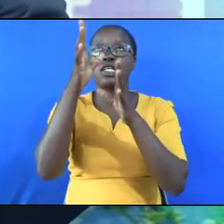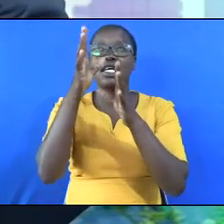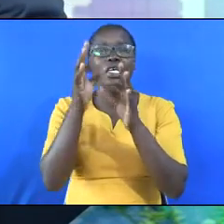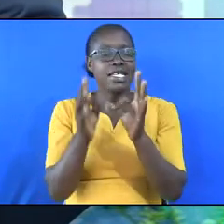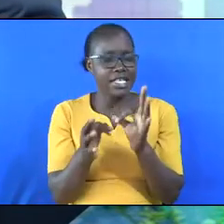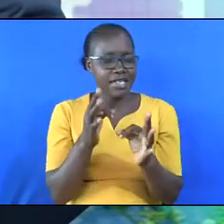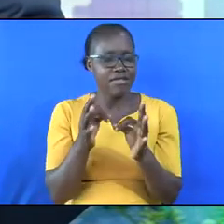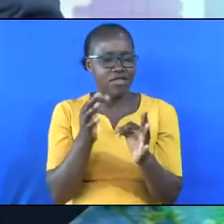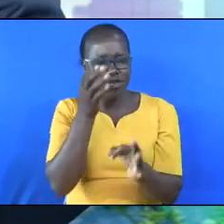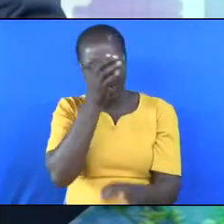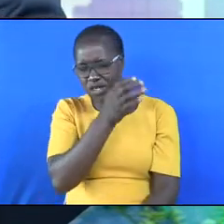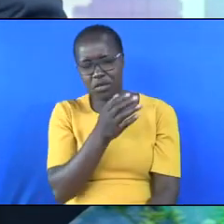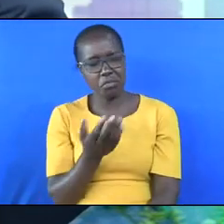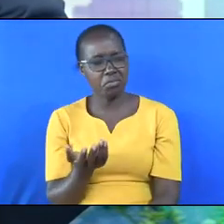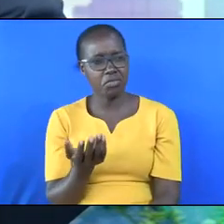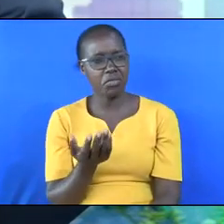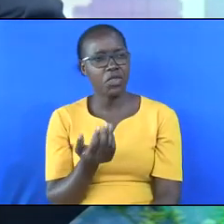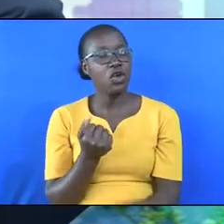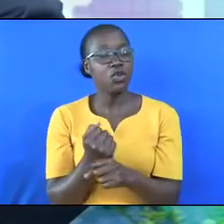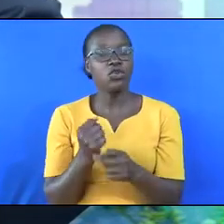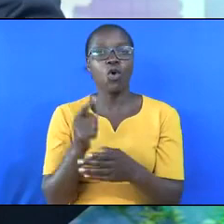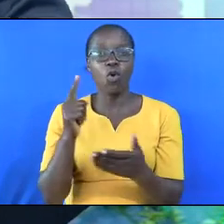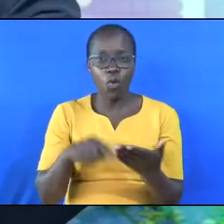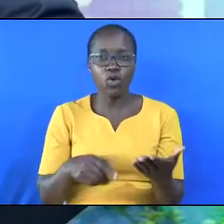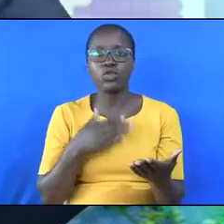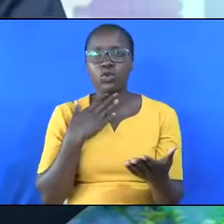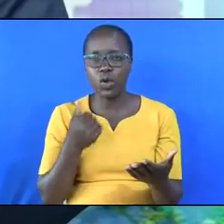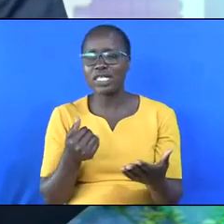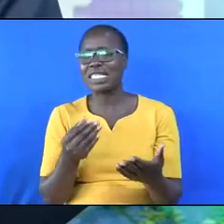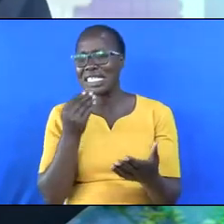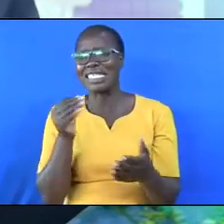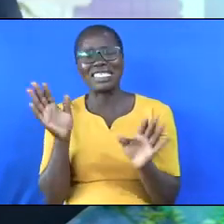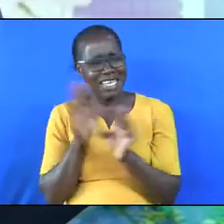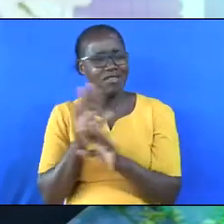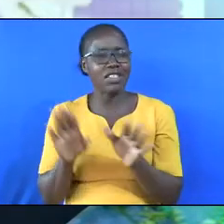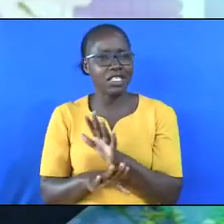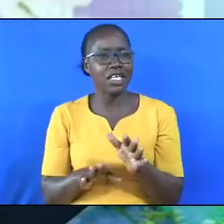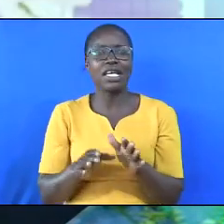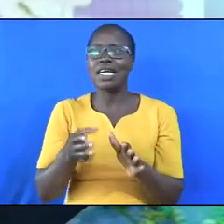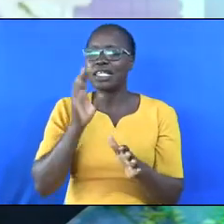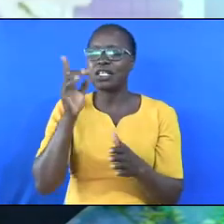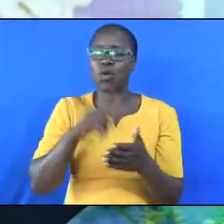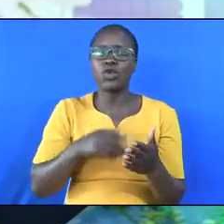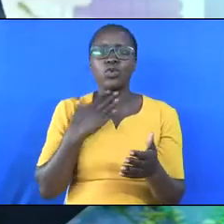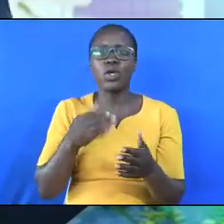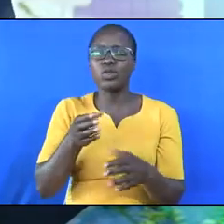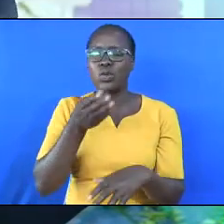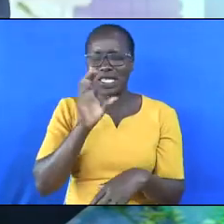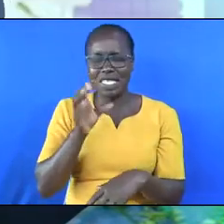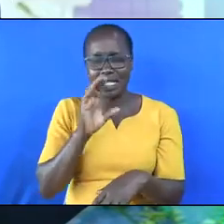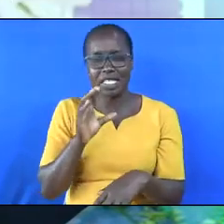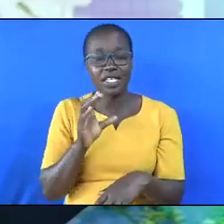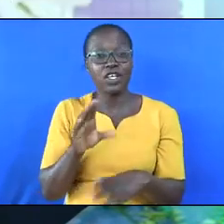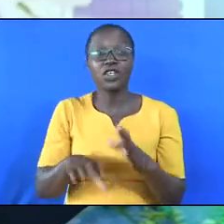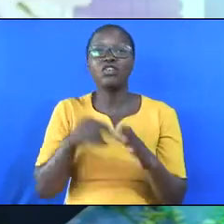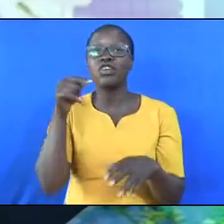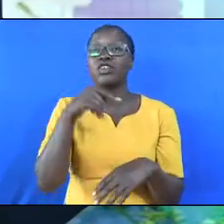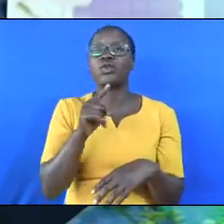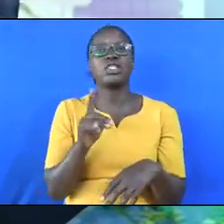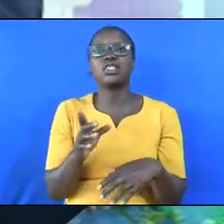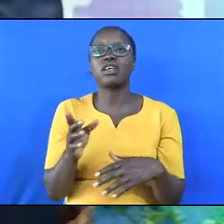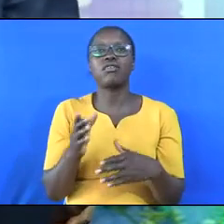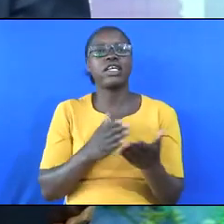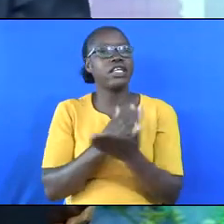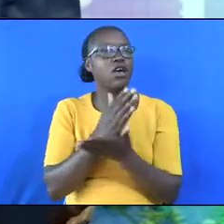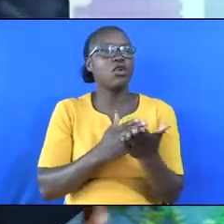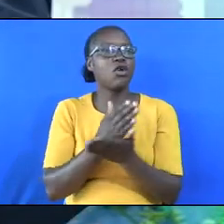ignore it, do what you want to do, eat what you want to eat, drink what you want to drink, you will find yourself in an